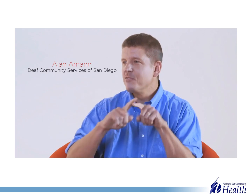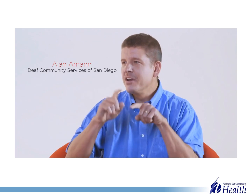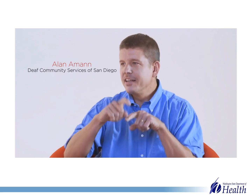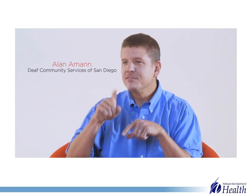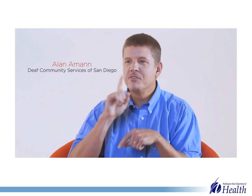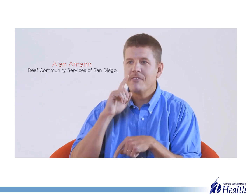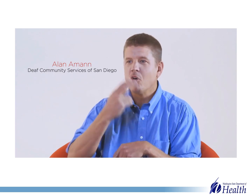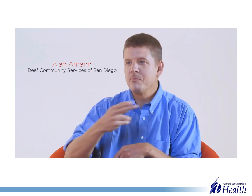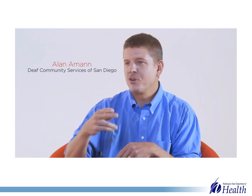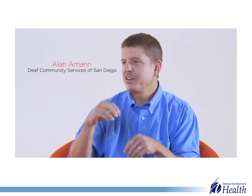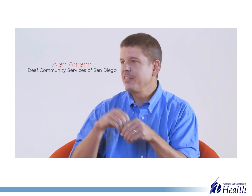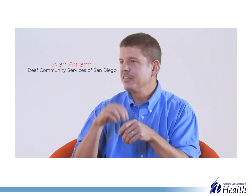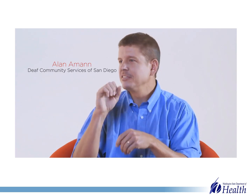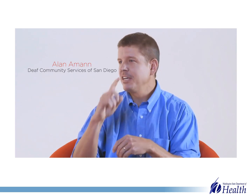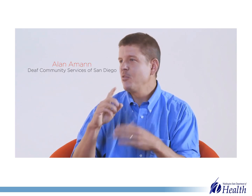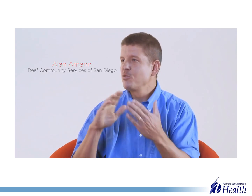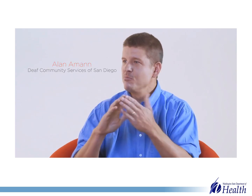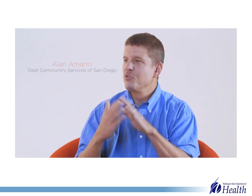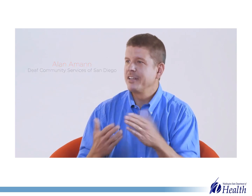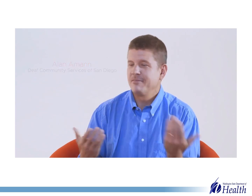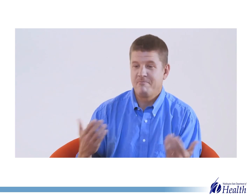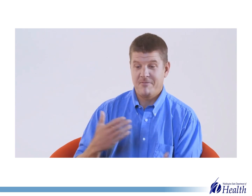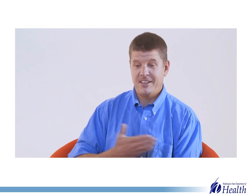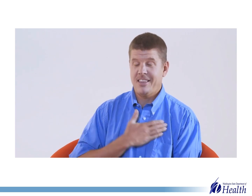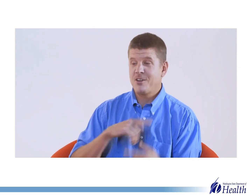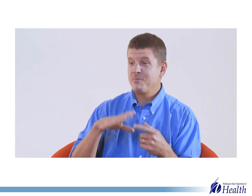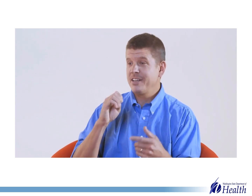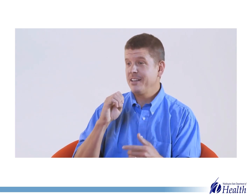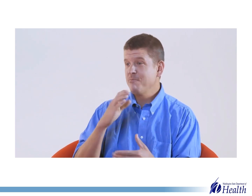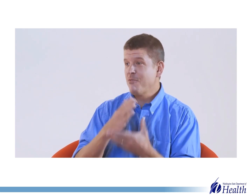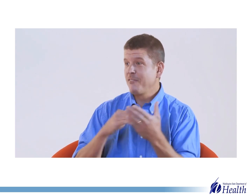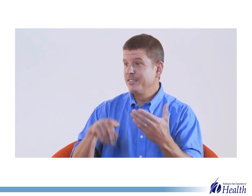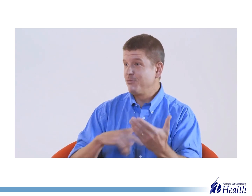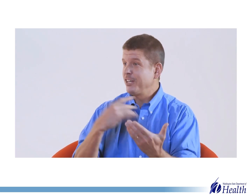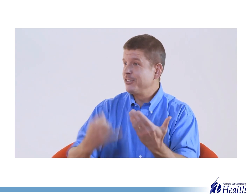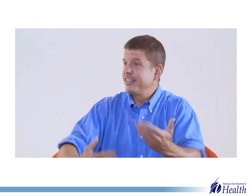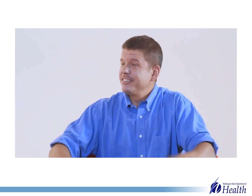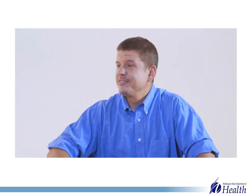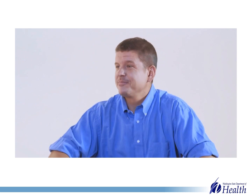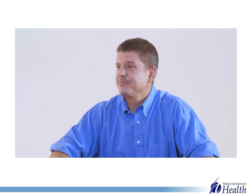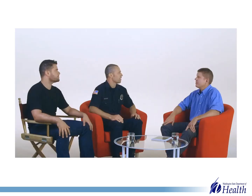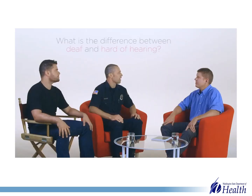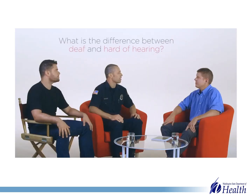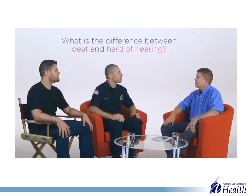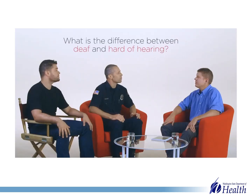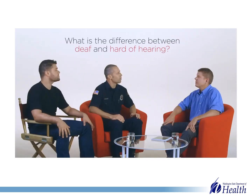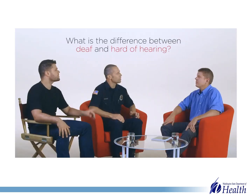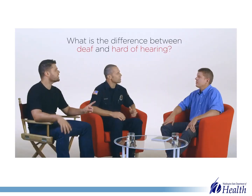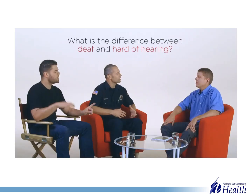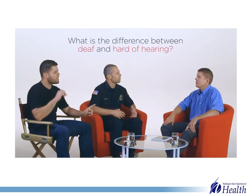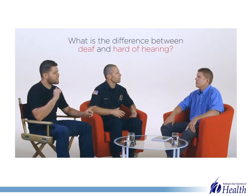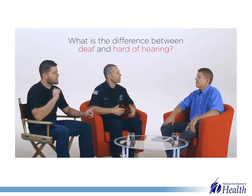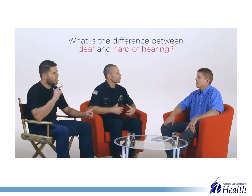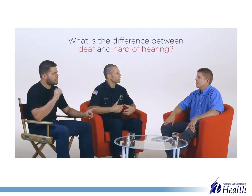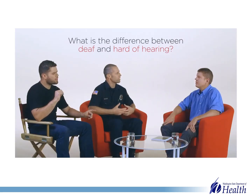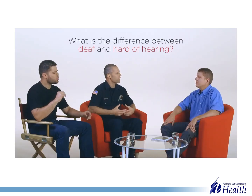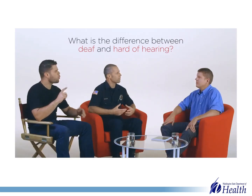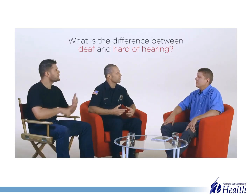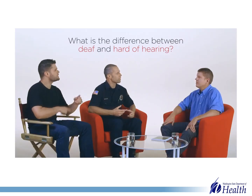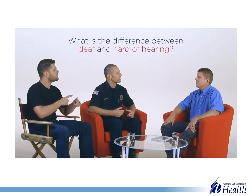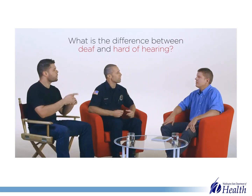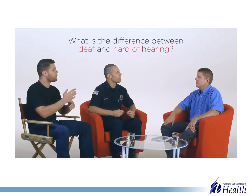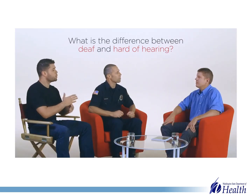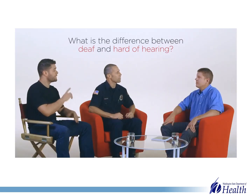We're a service organization here in San Diego for the deaf and hard of hearing community. I'm glad to be part of this project. Alan, what is the difference between